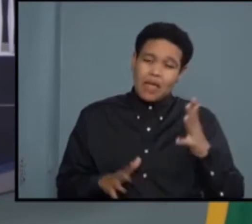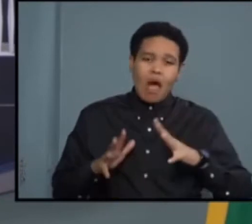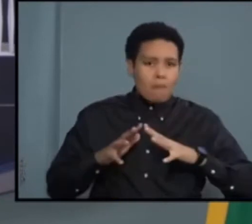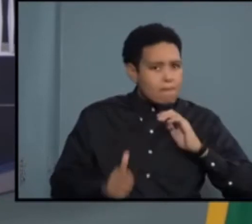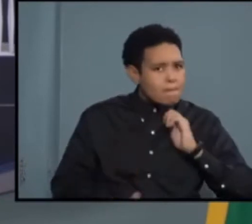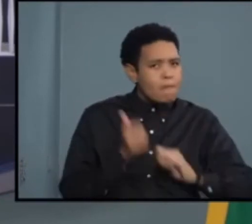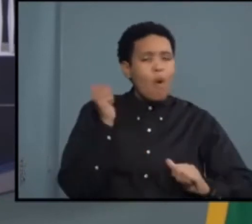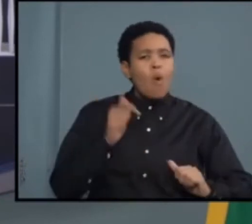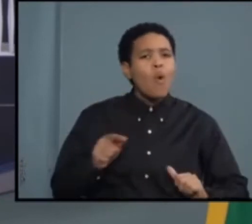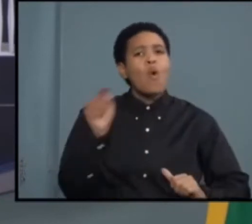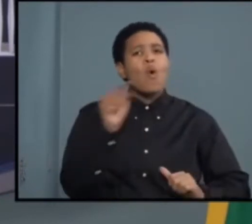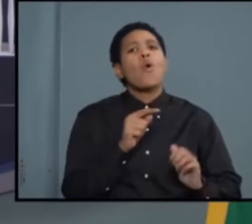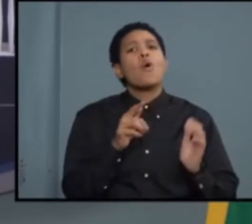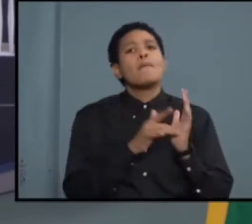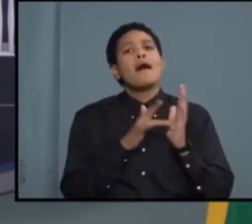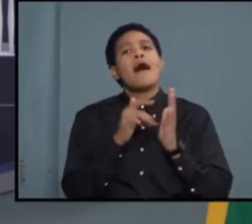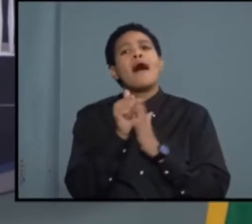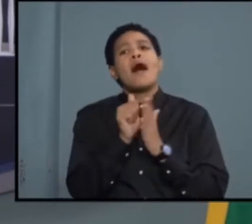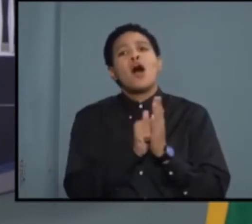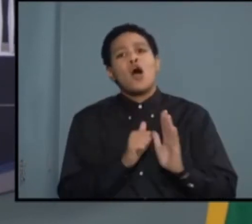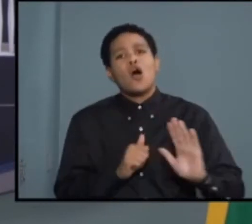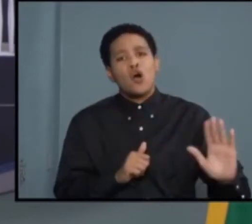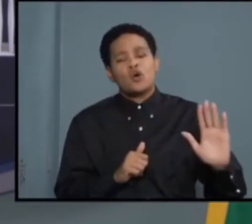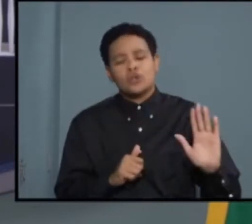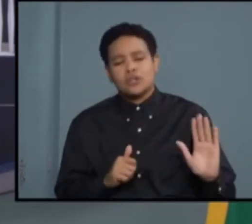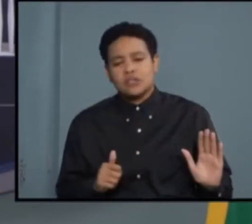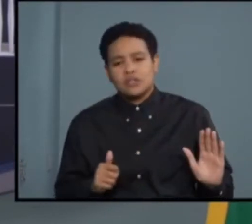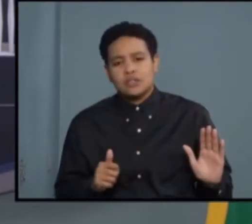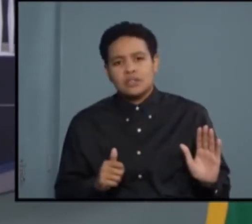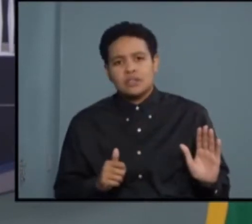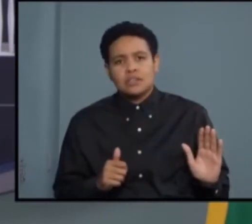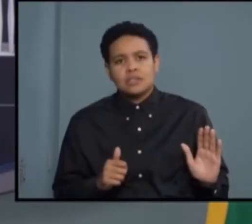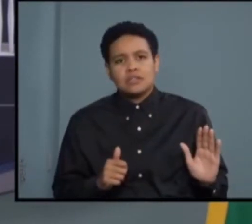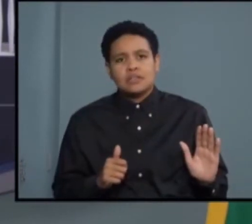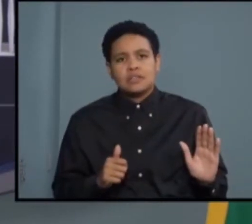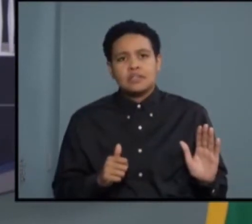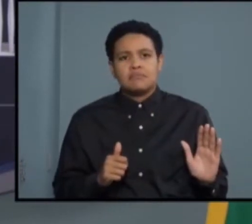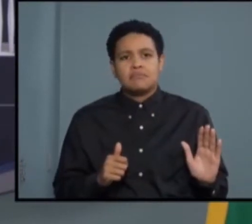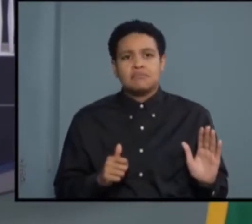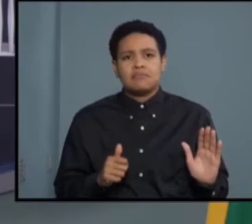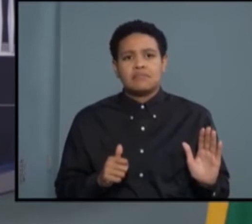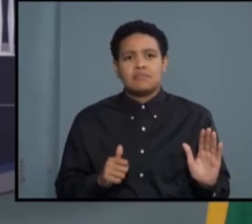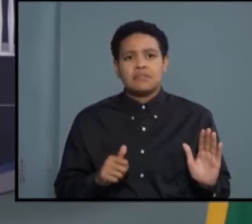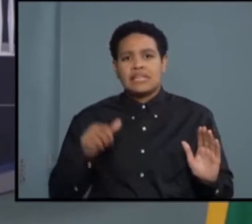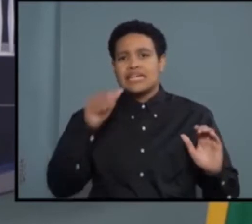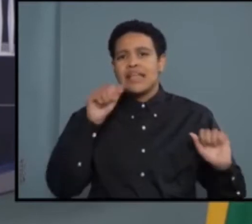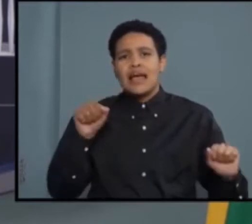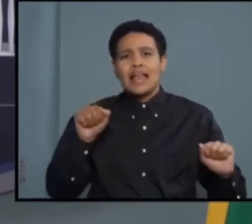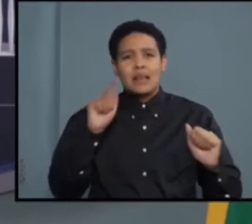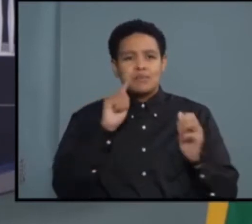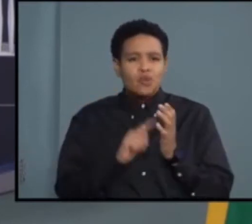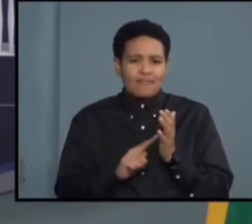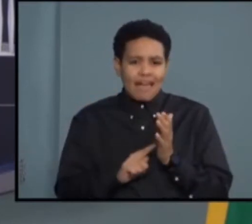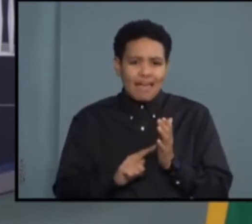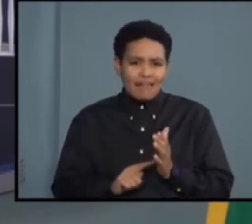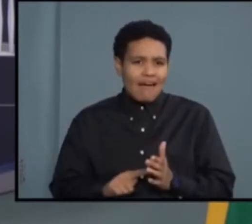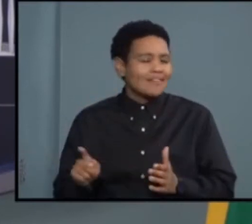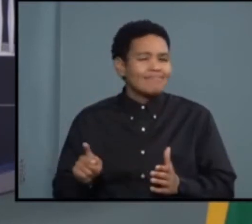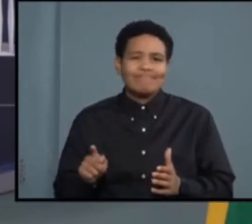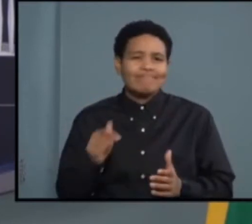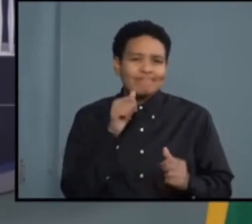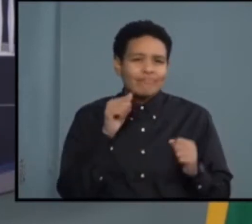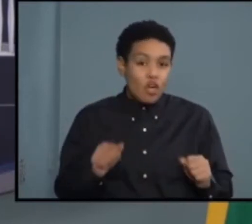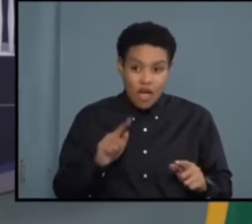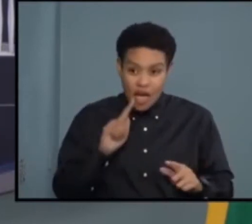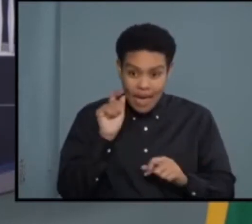of bank accounts that have been unable to be verified as actual